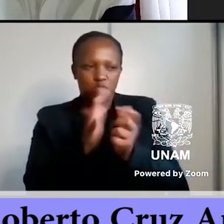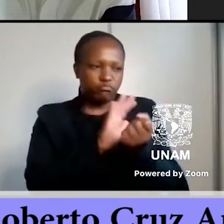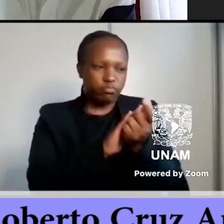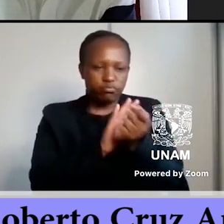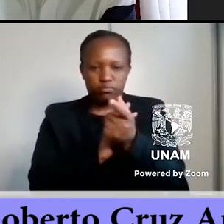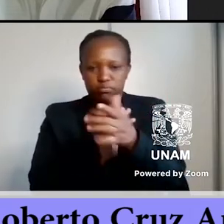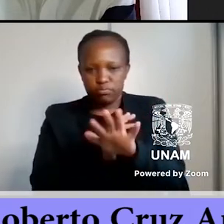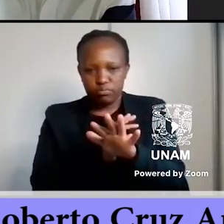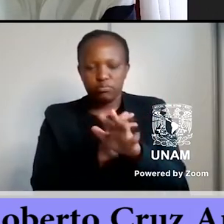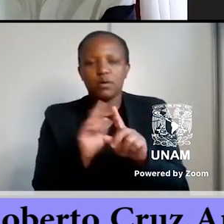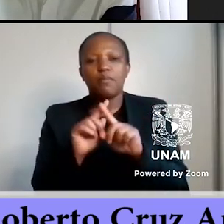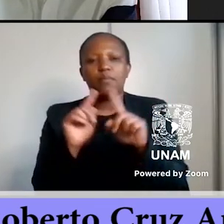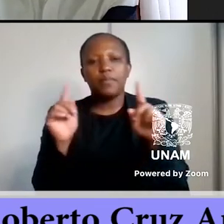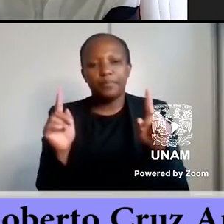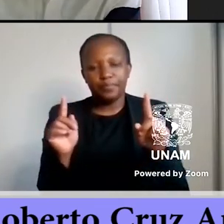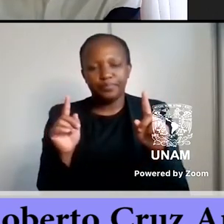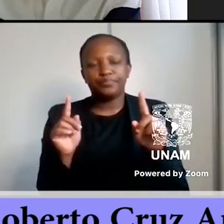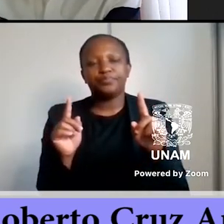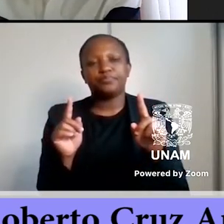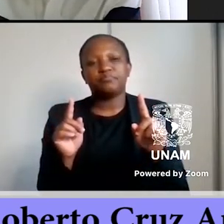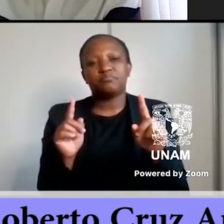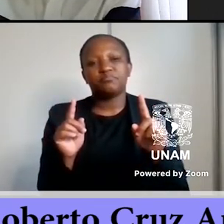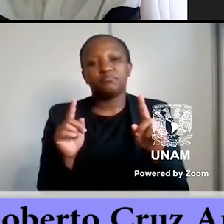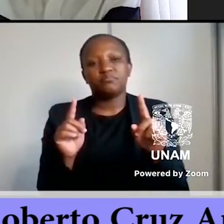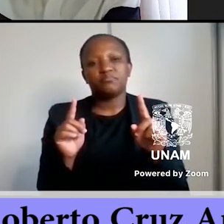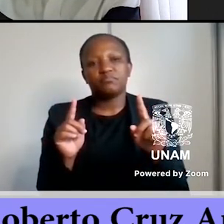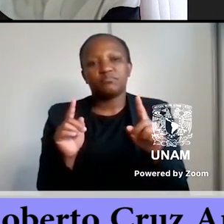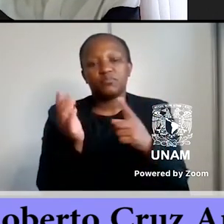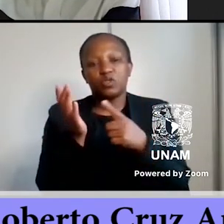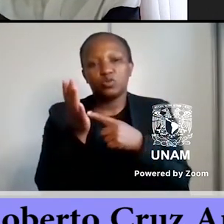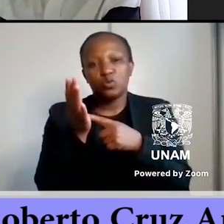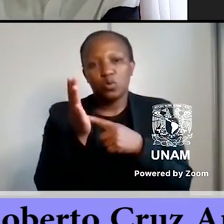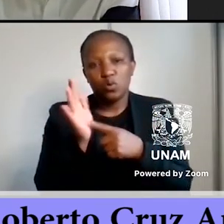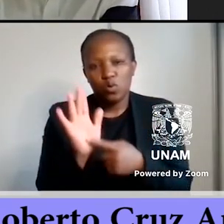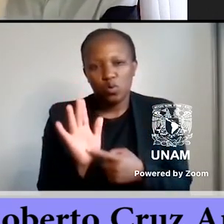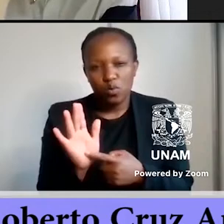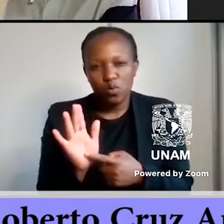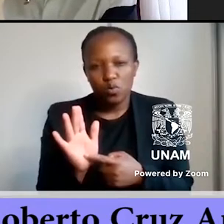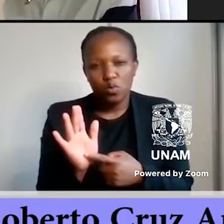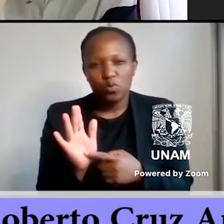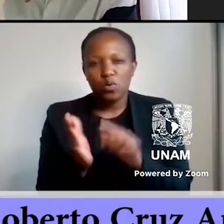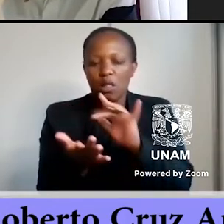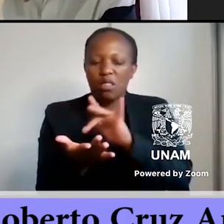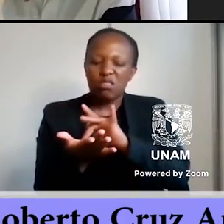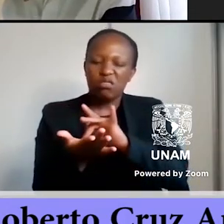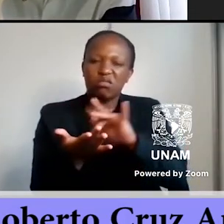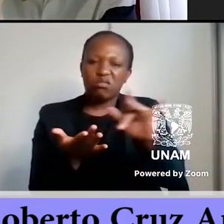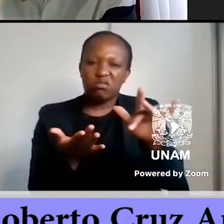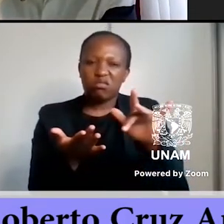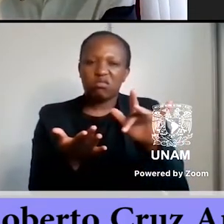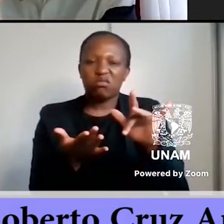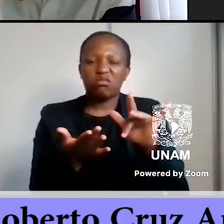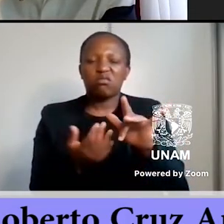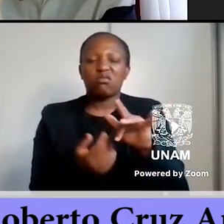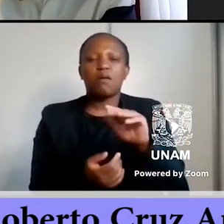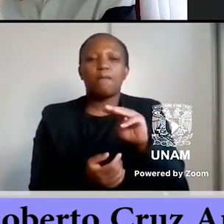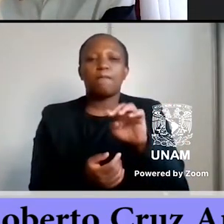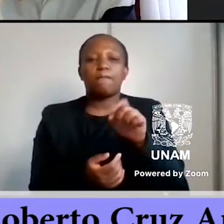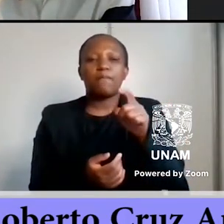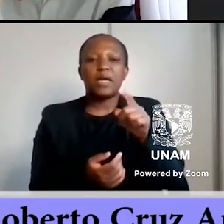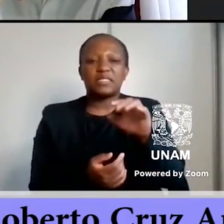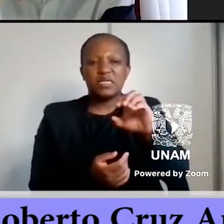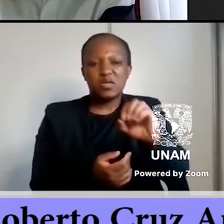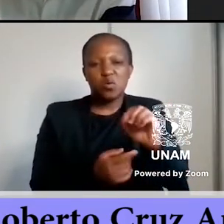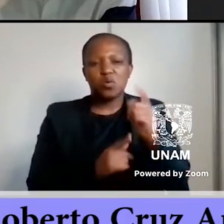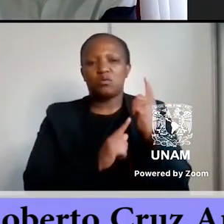of some blind spots in the Mexican tradition. I mean, we have a very important